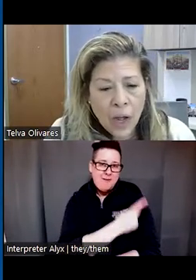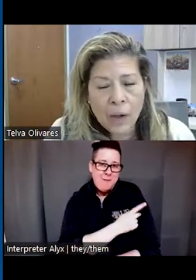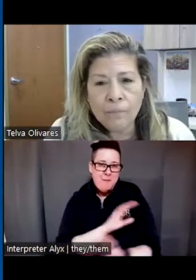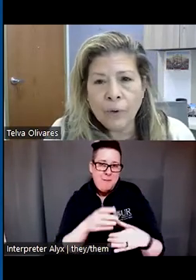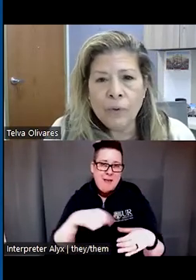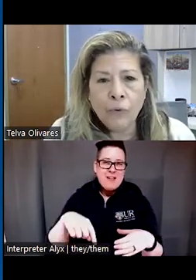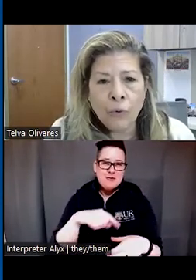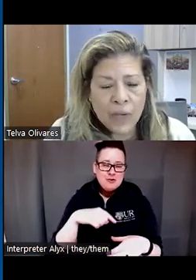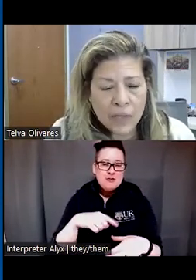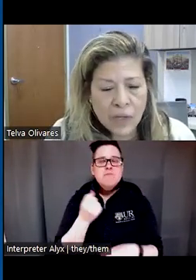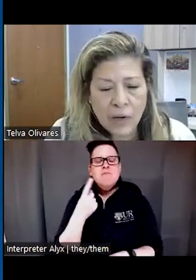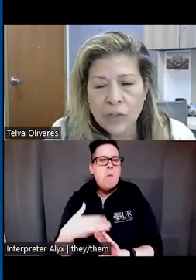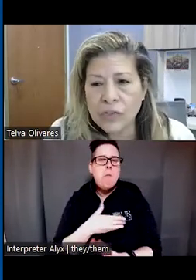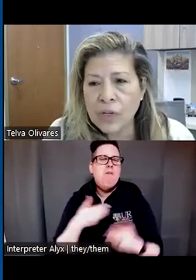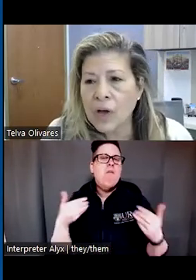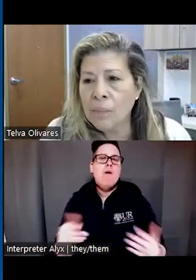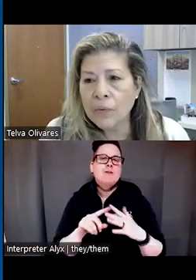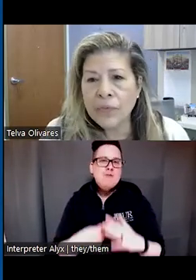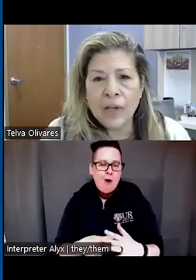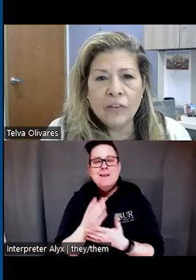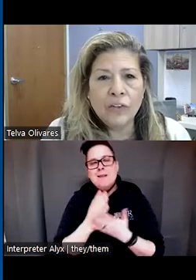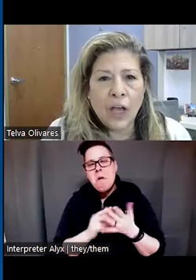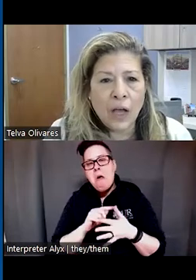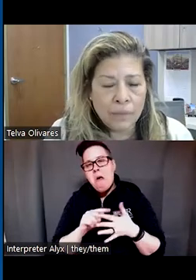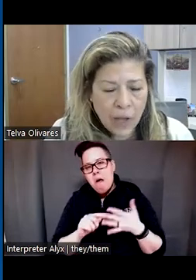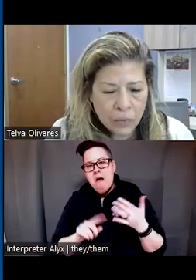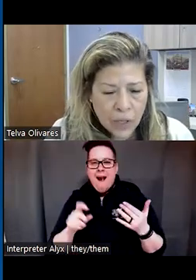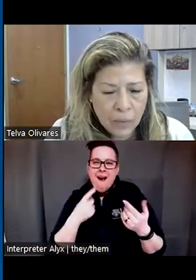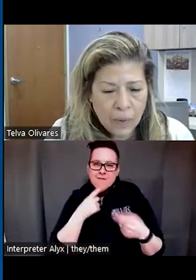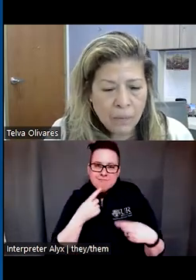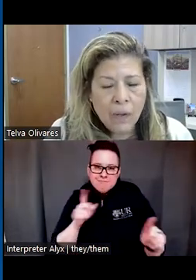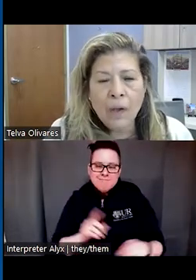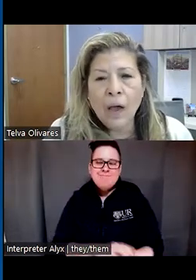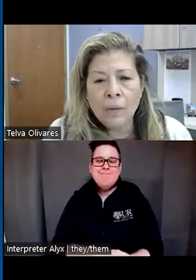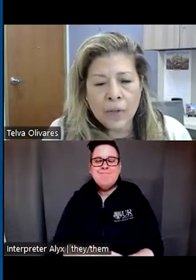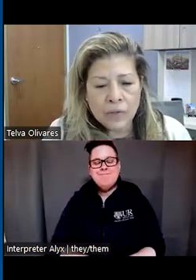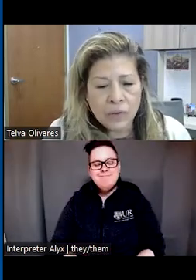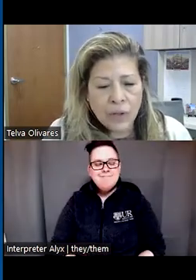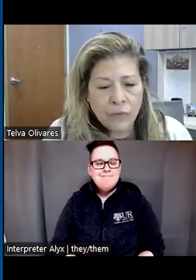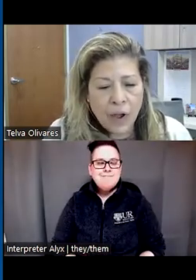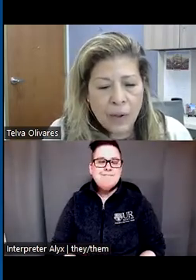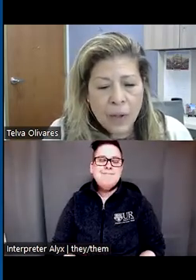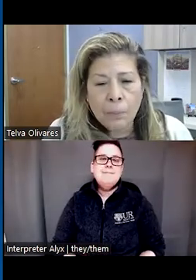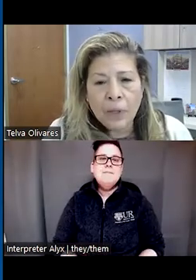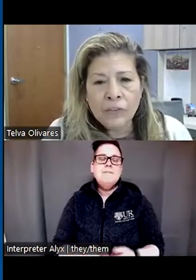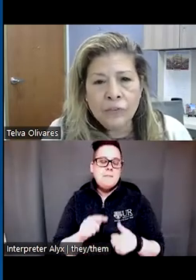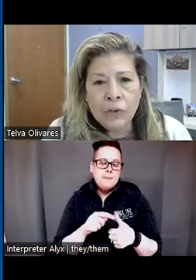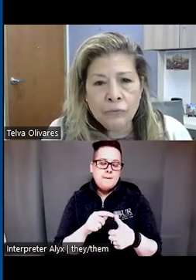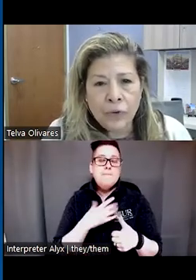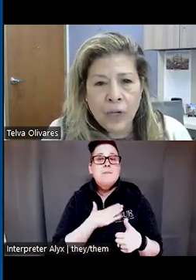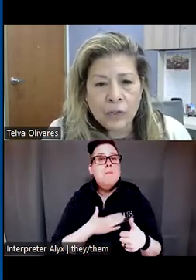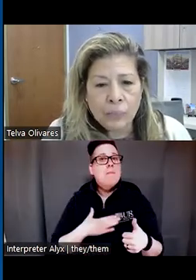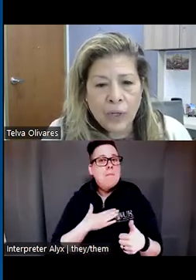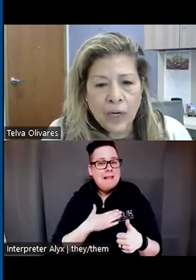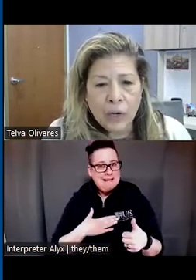But before we get started, just a couple of things, housekeeping things to clarify. Please